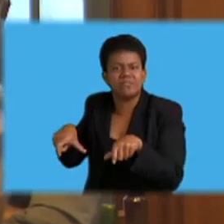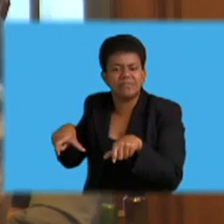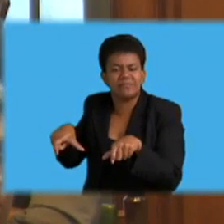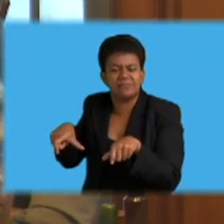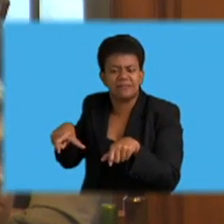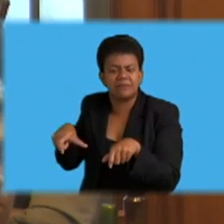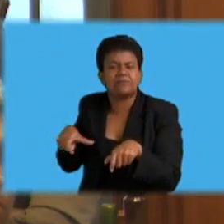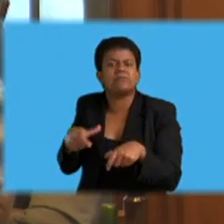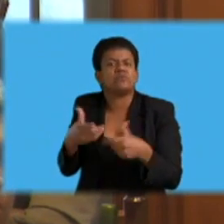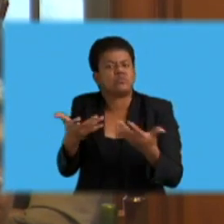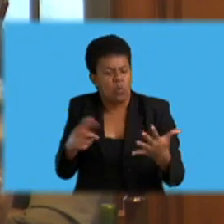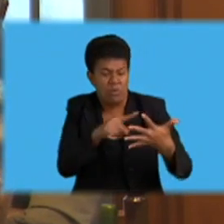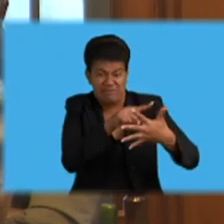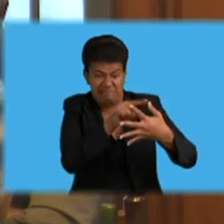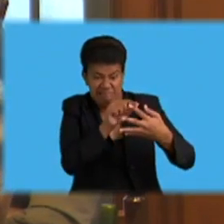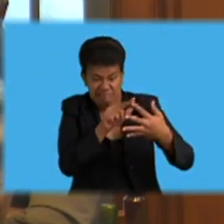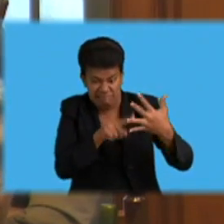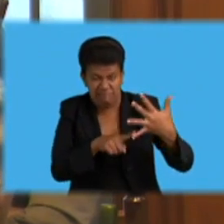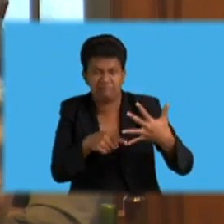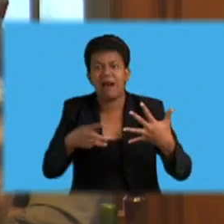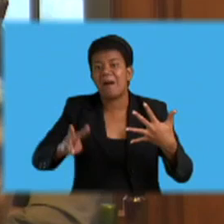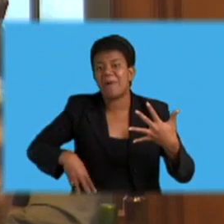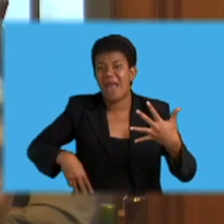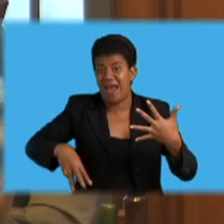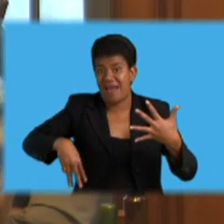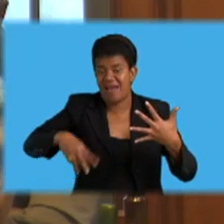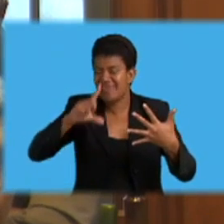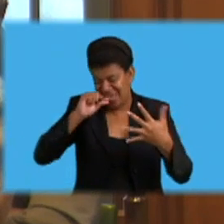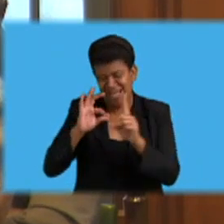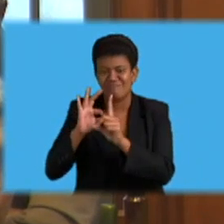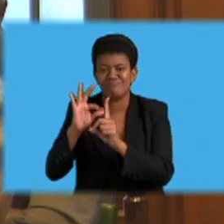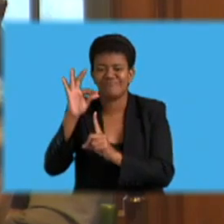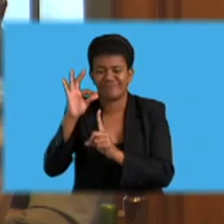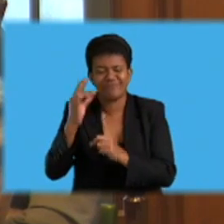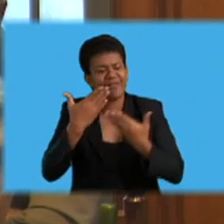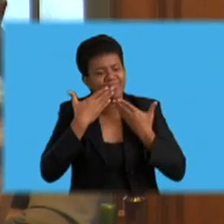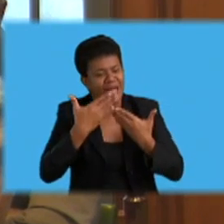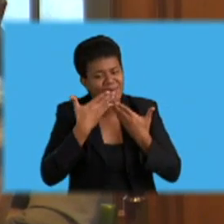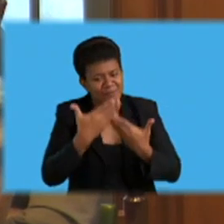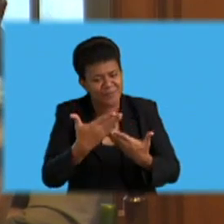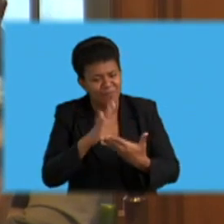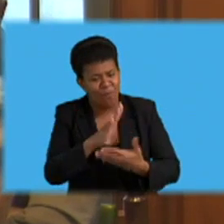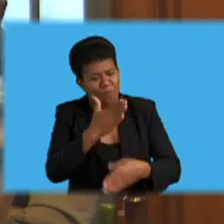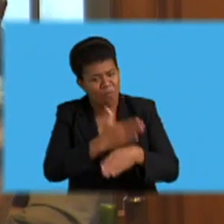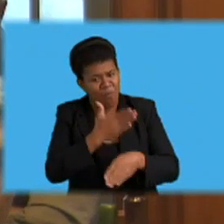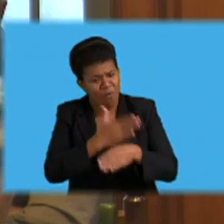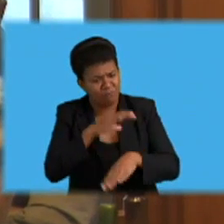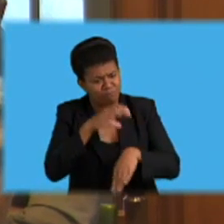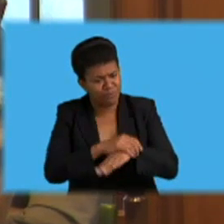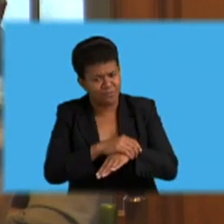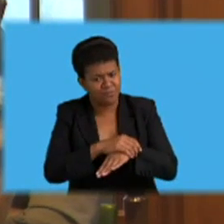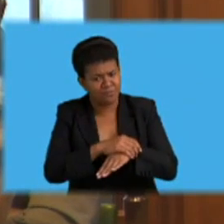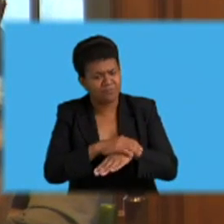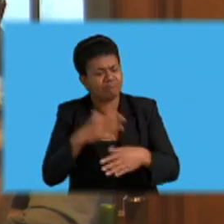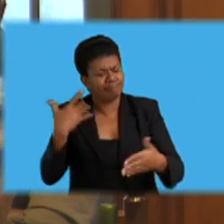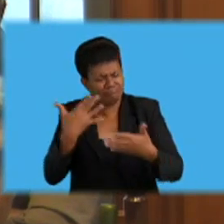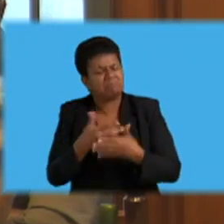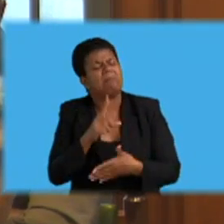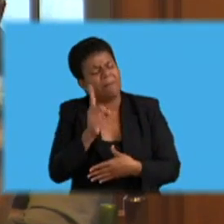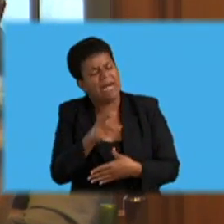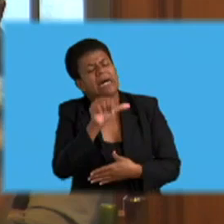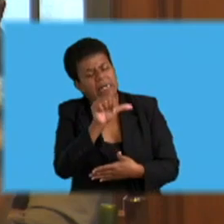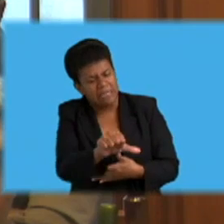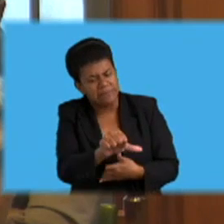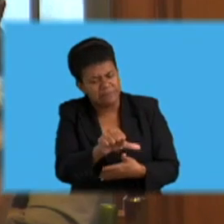look into on how to improve our systems. We acknowledge the efforts so far, but again, the right message has to come from the right